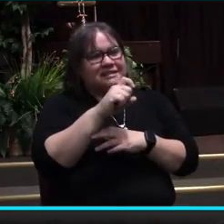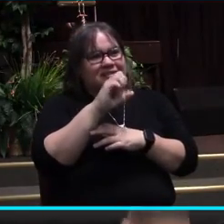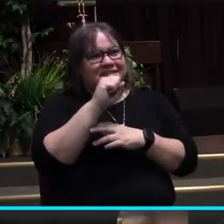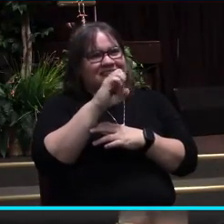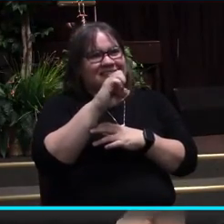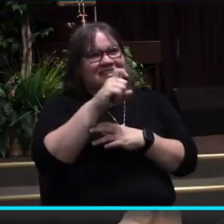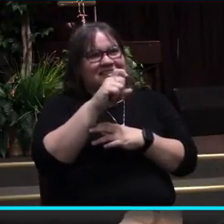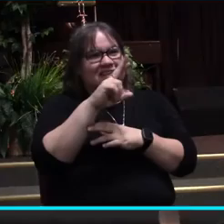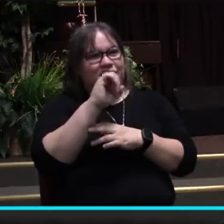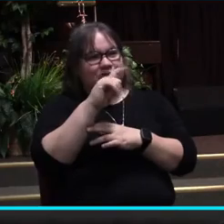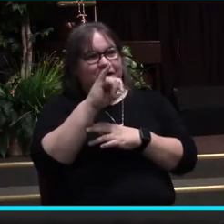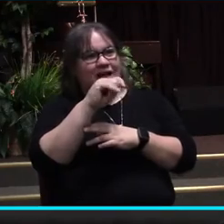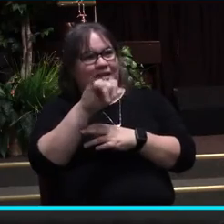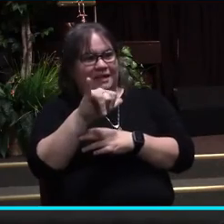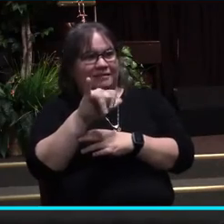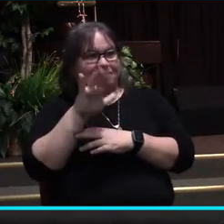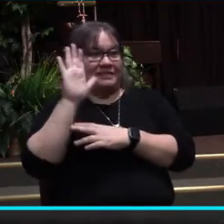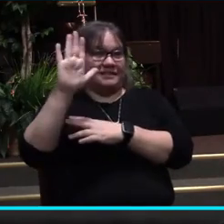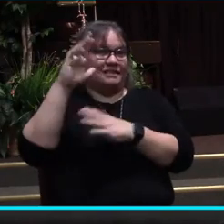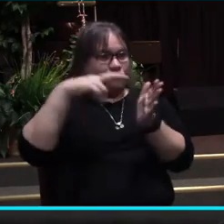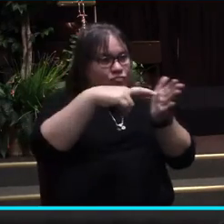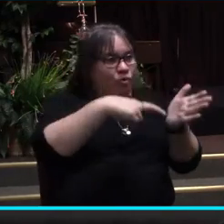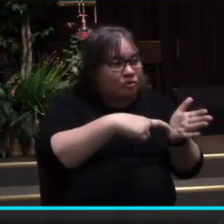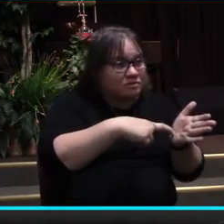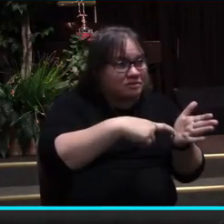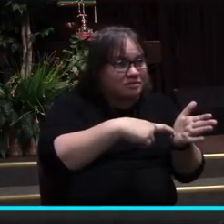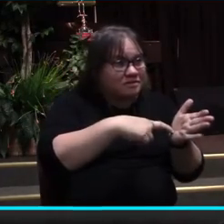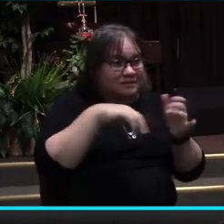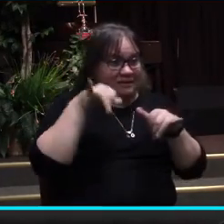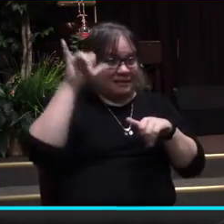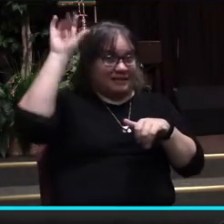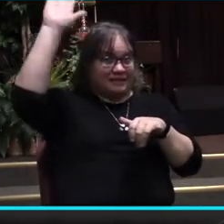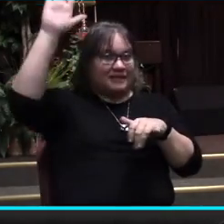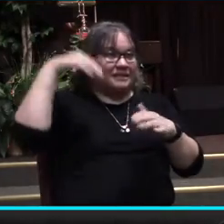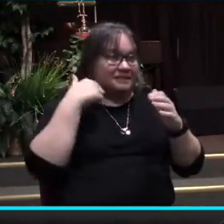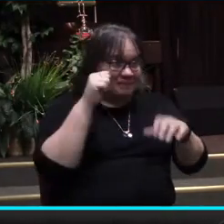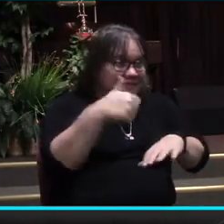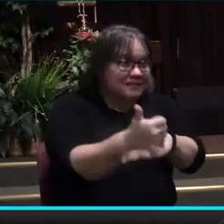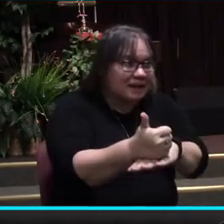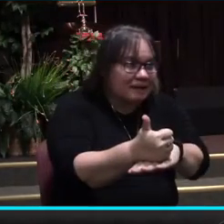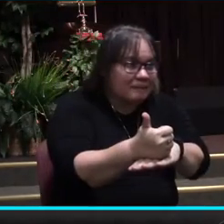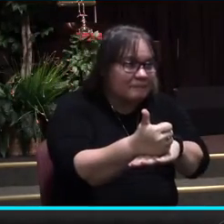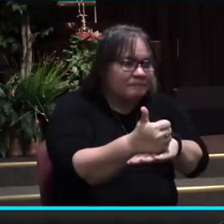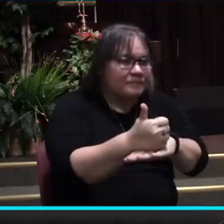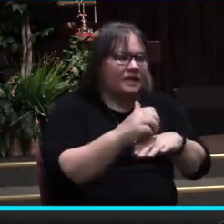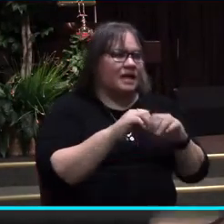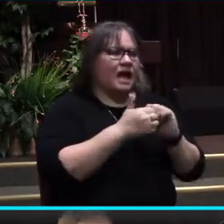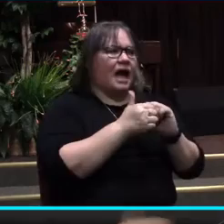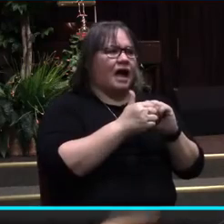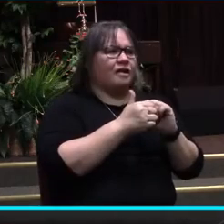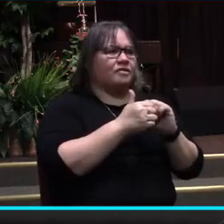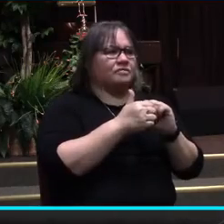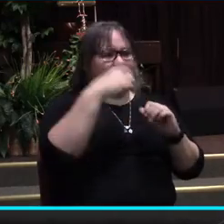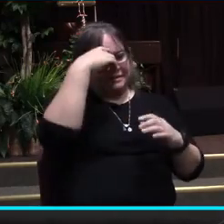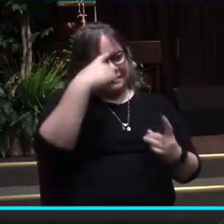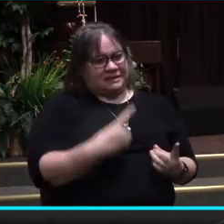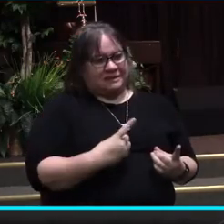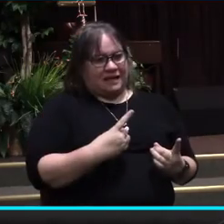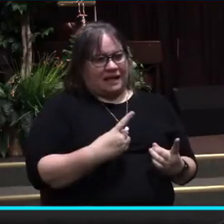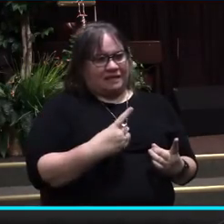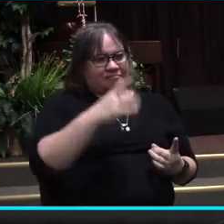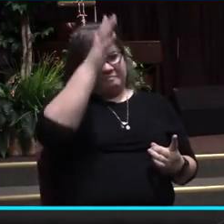that he has actually established? How do we determine gender in the eyes of God?